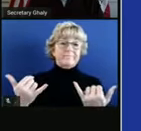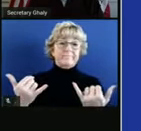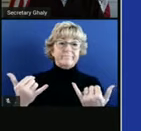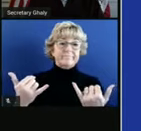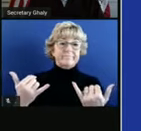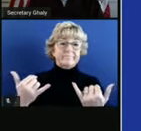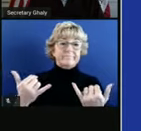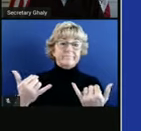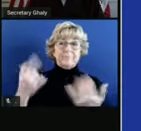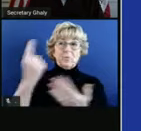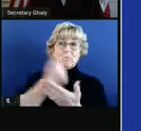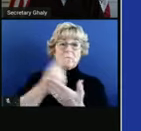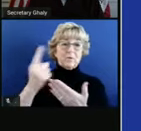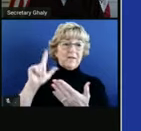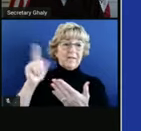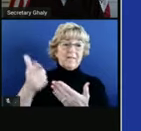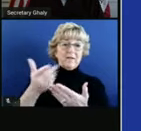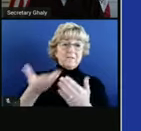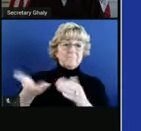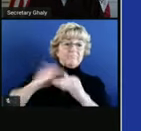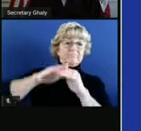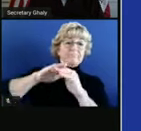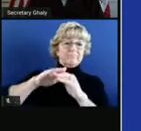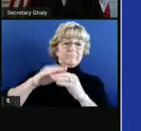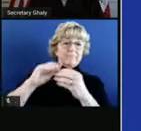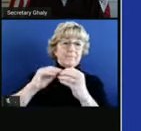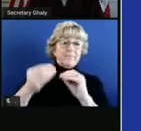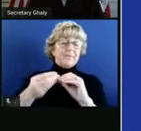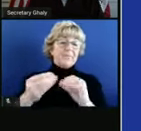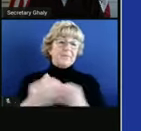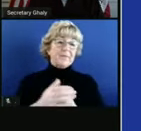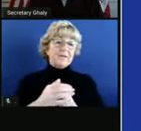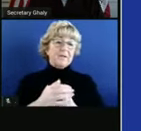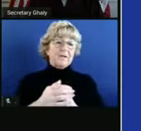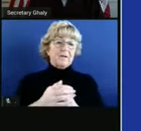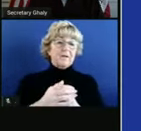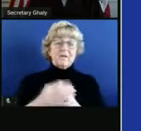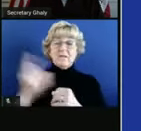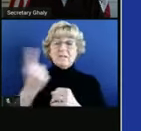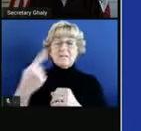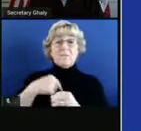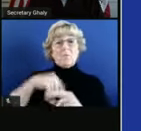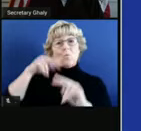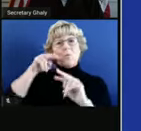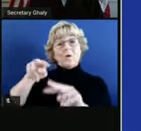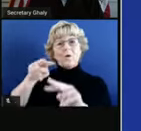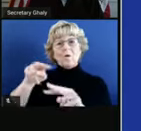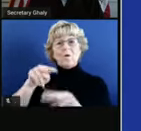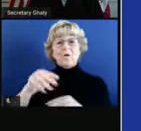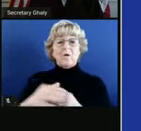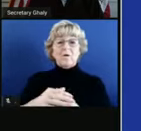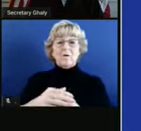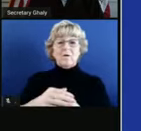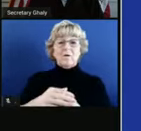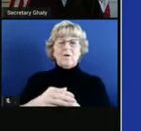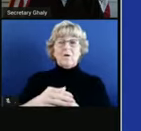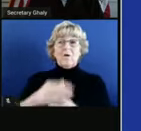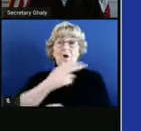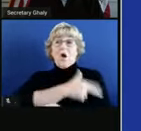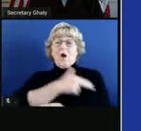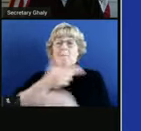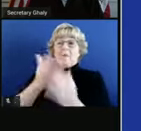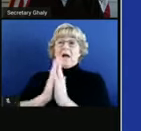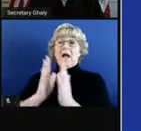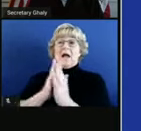about a week later. I want to tell you that something we track is hospitals asking us